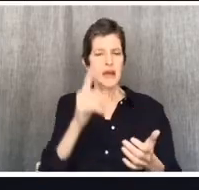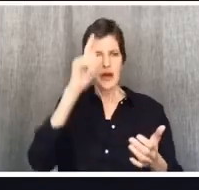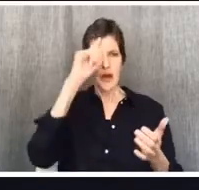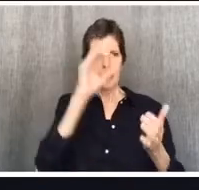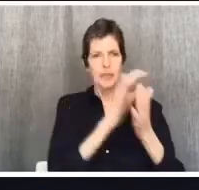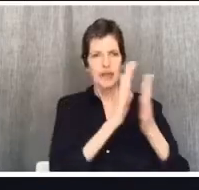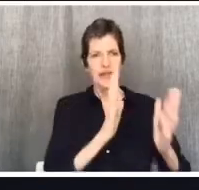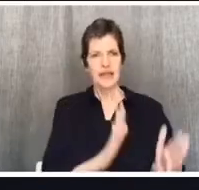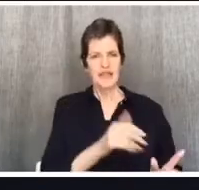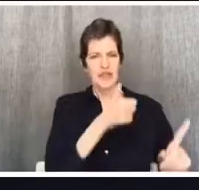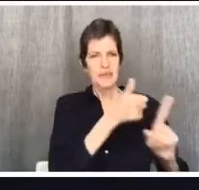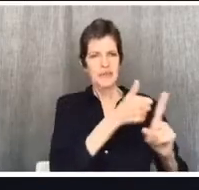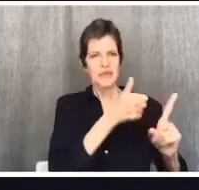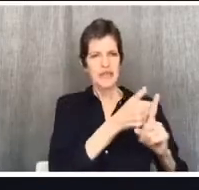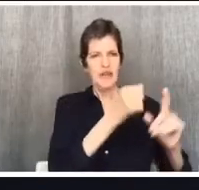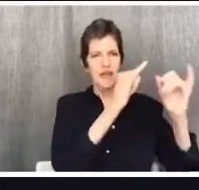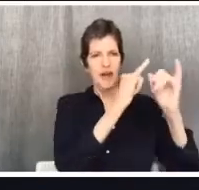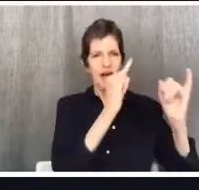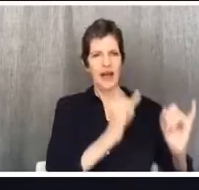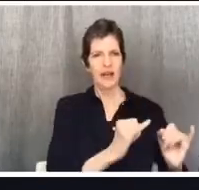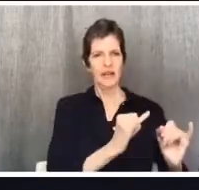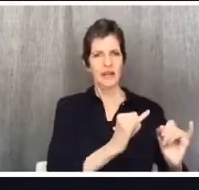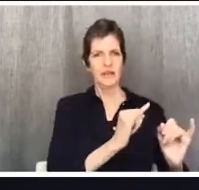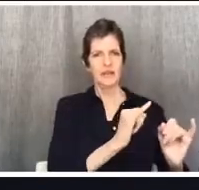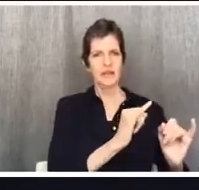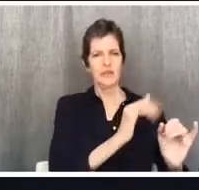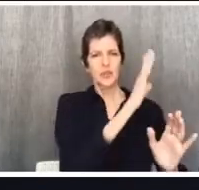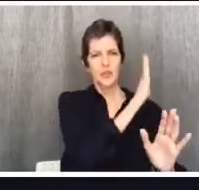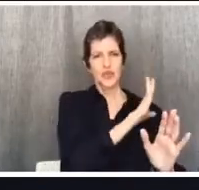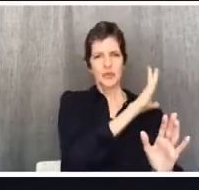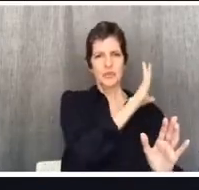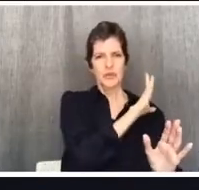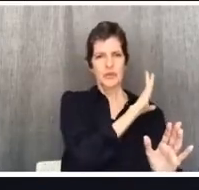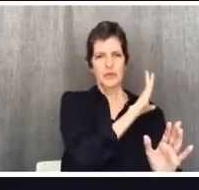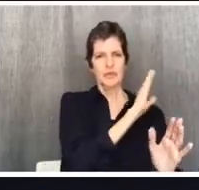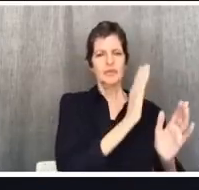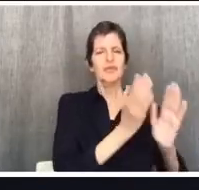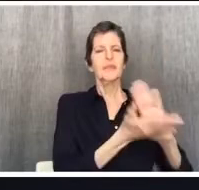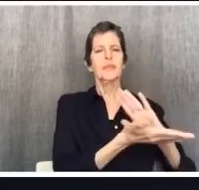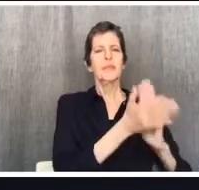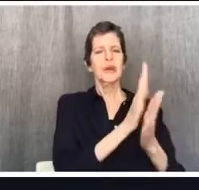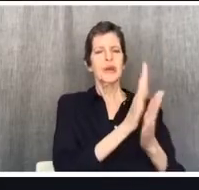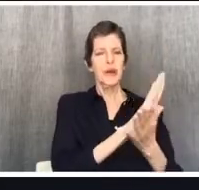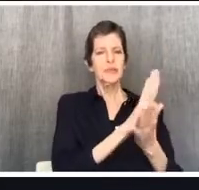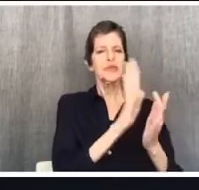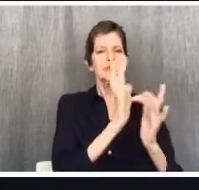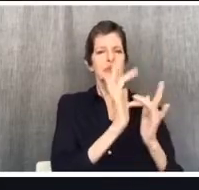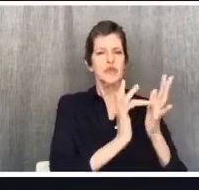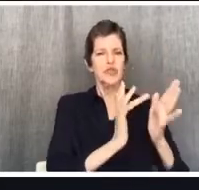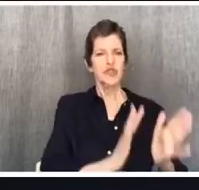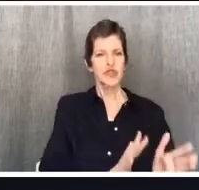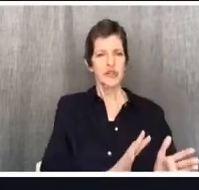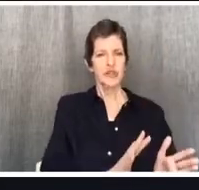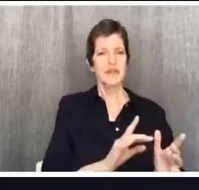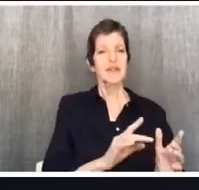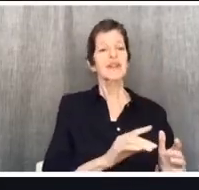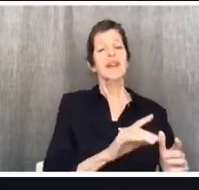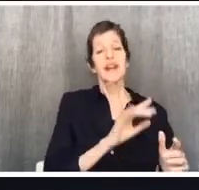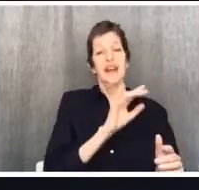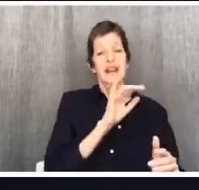pagan. The meat's brought. And it's that former pagan who leans over to you and says, hey, this meat is sacrificed to idols.